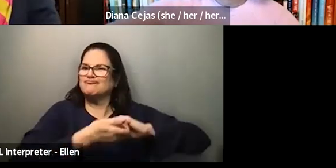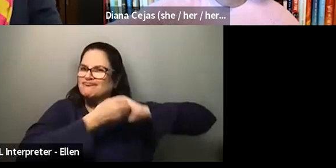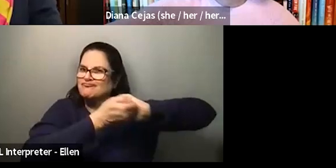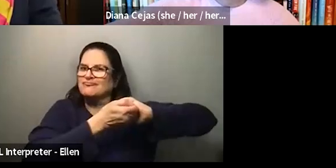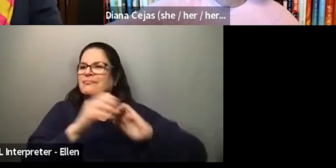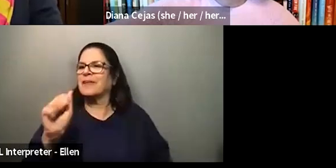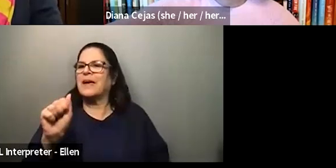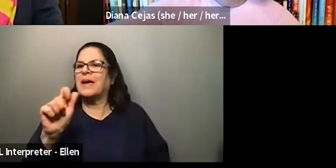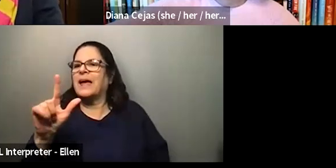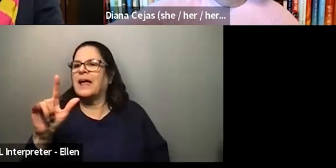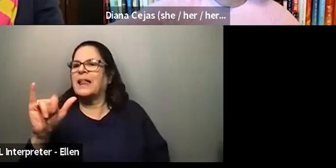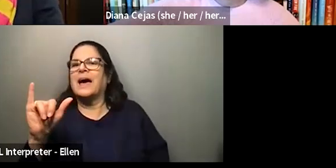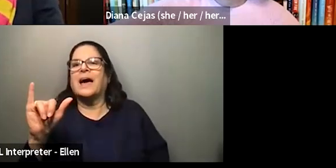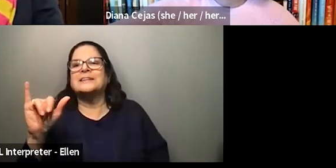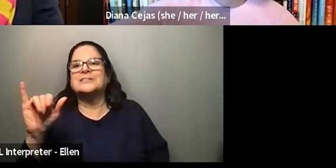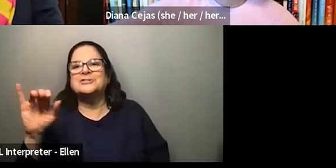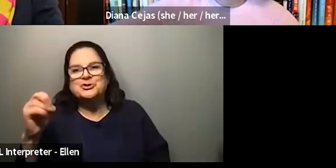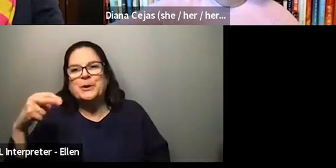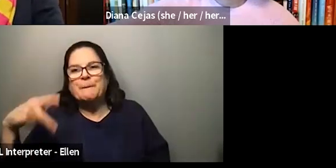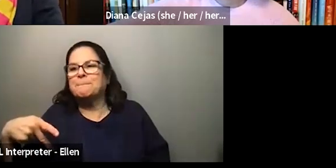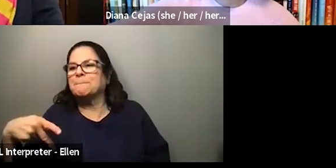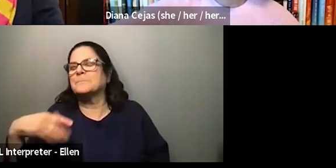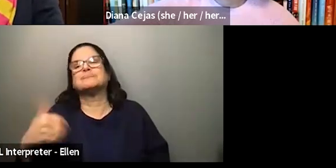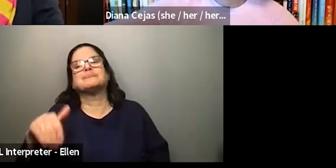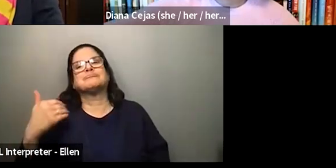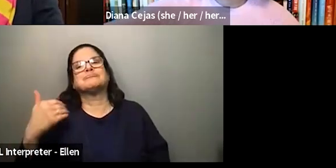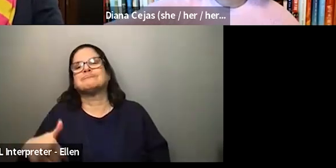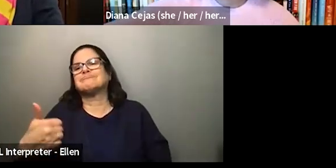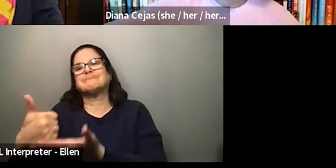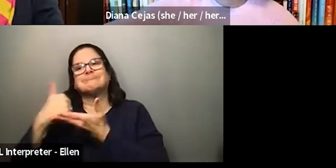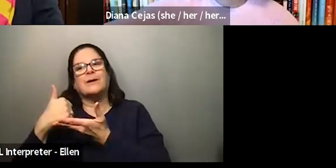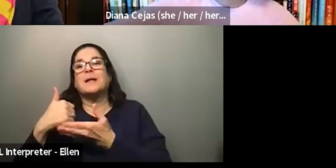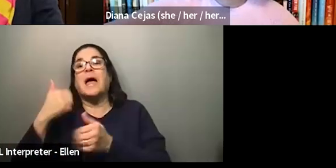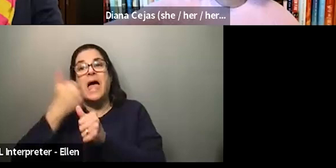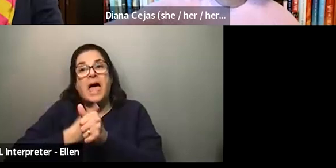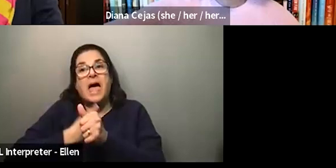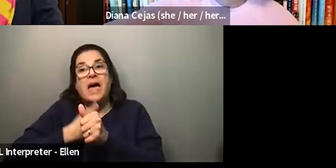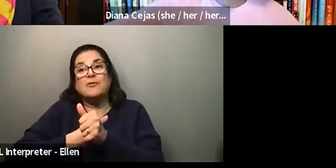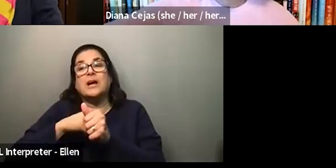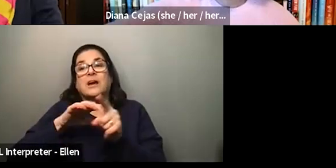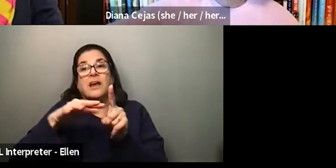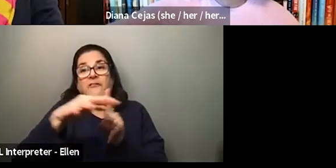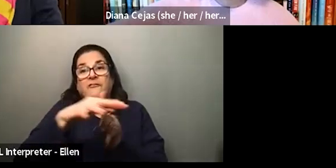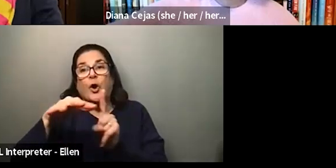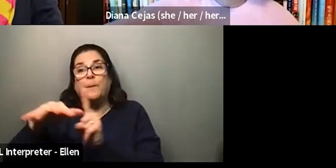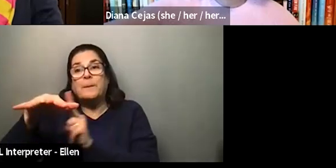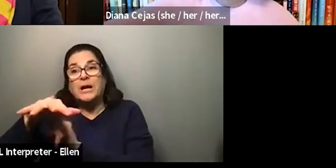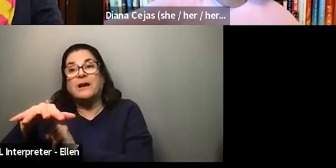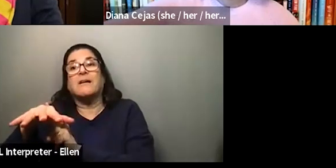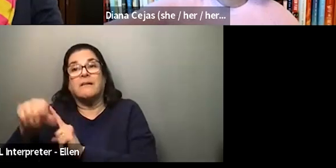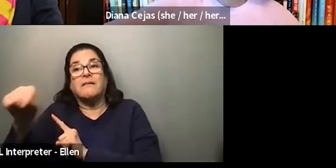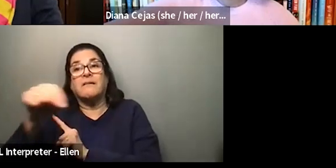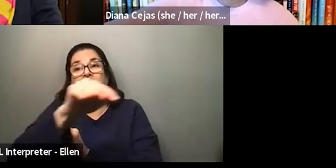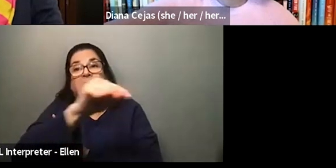helped, and thus far in my career, every environment that I've been to. And that's not something you just necessarily